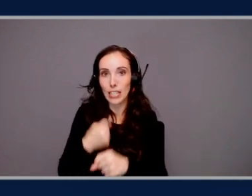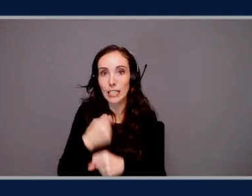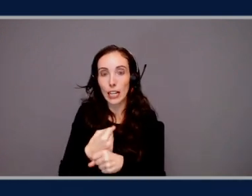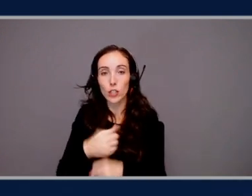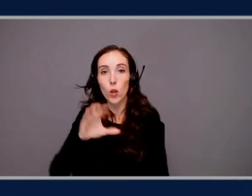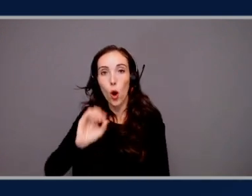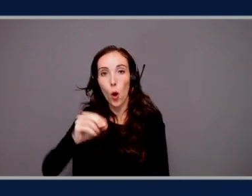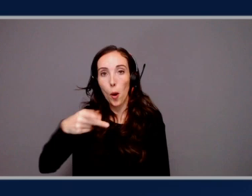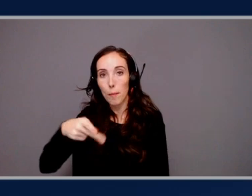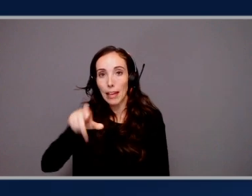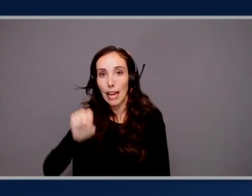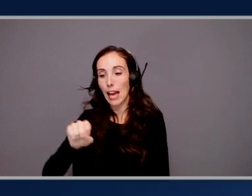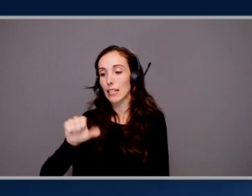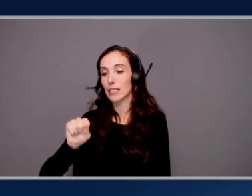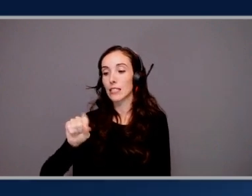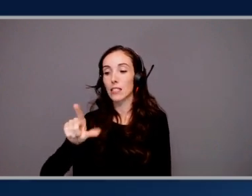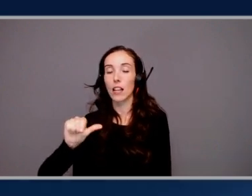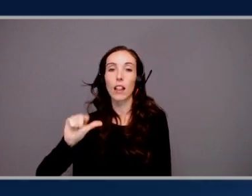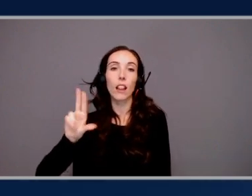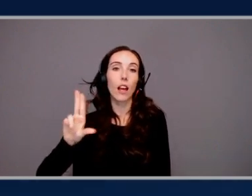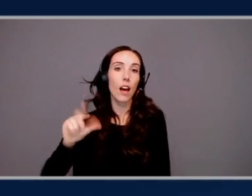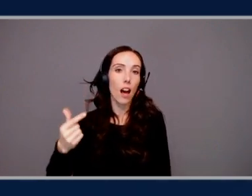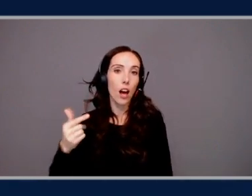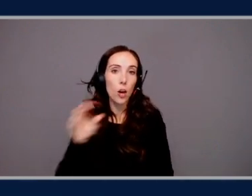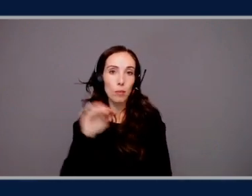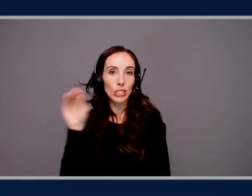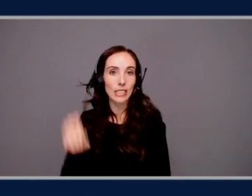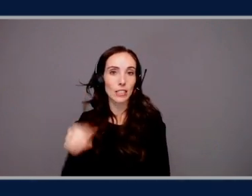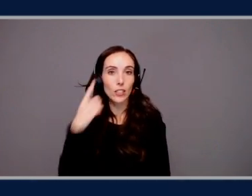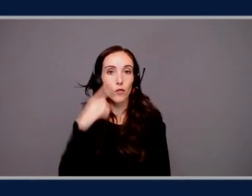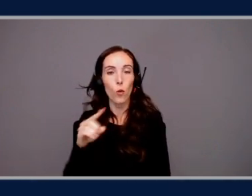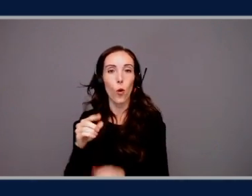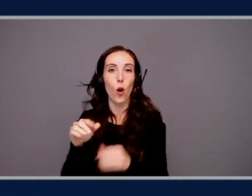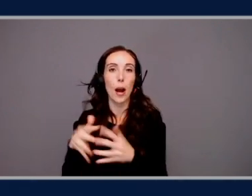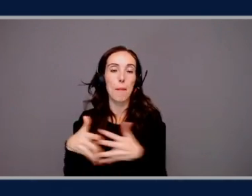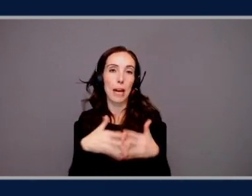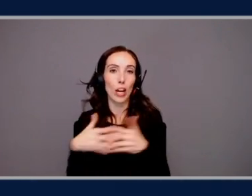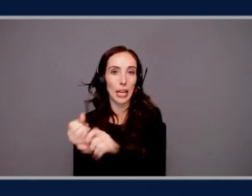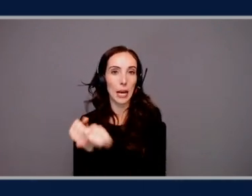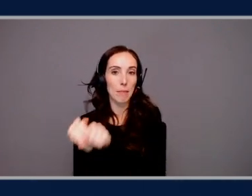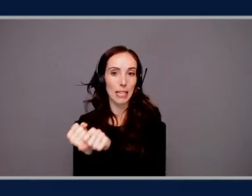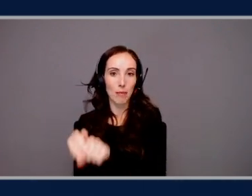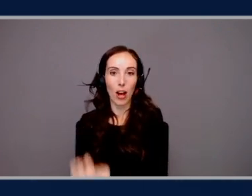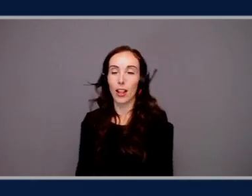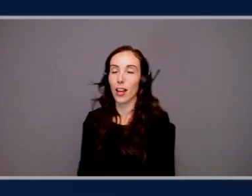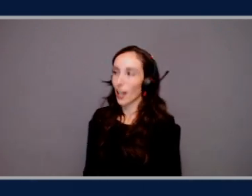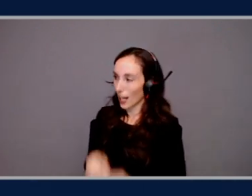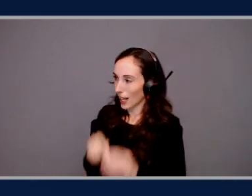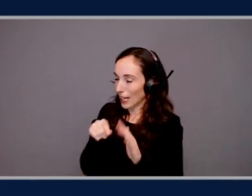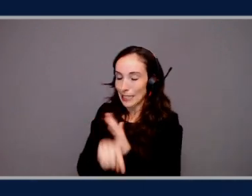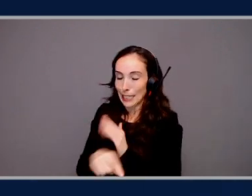and slugging percentage leaders for the American League of Baseball. Kill me here. All right. We'll try it.